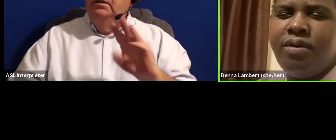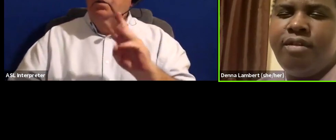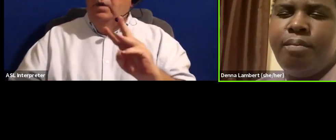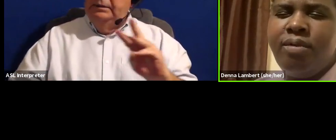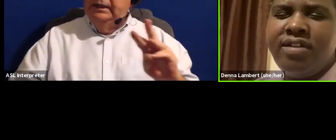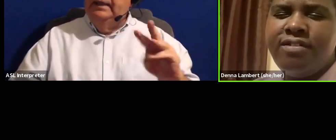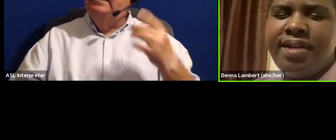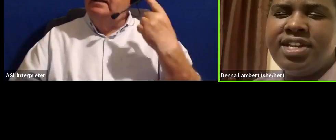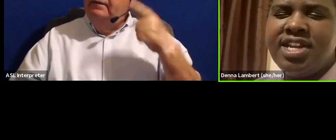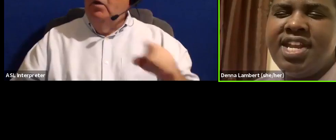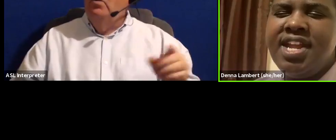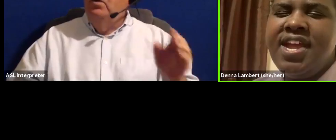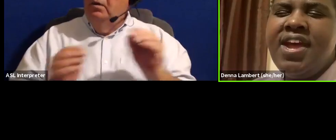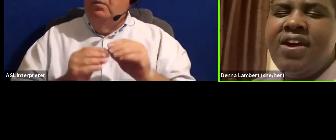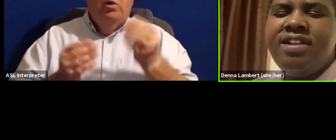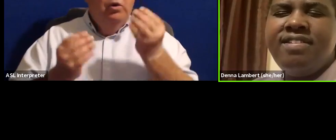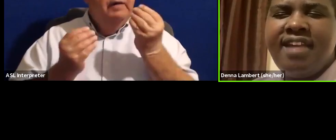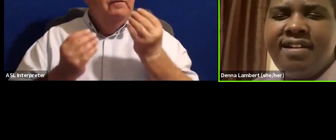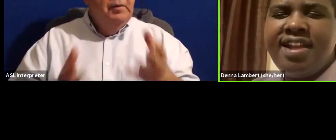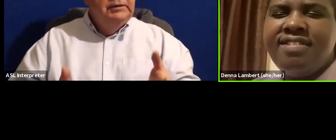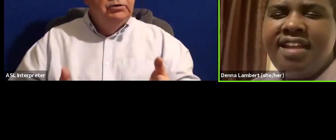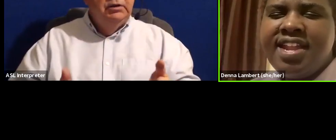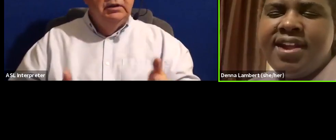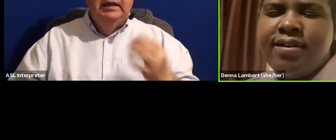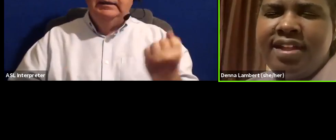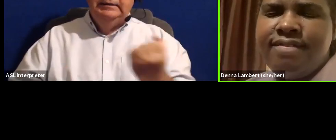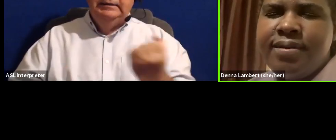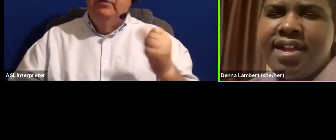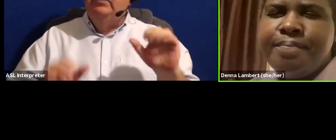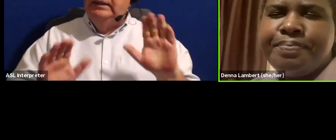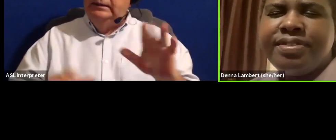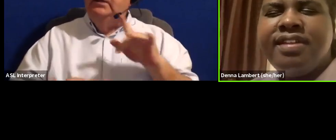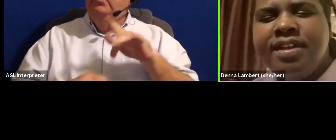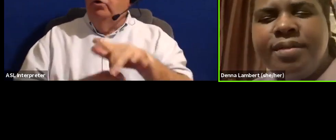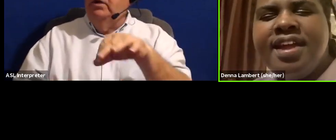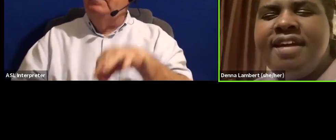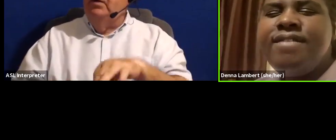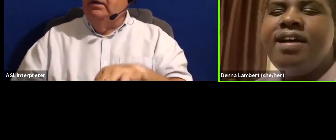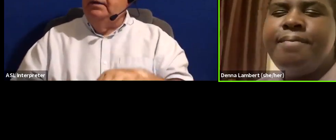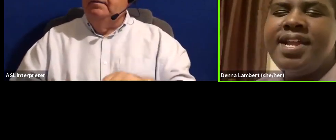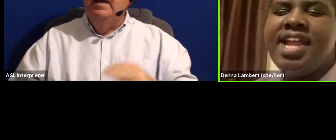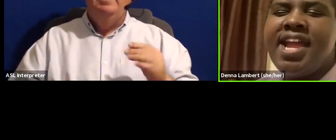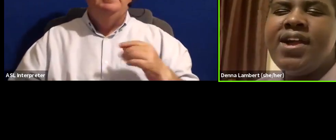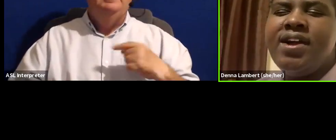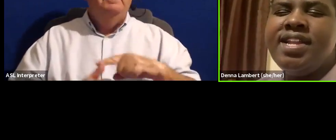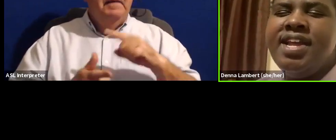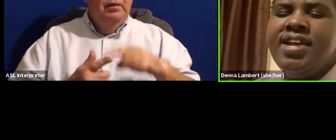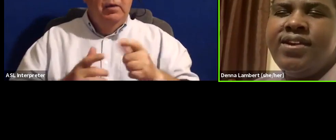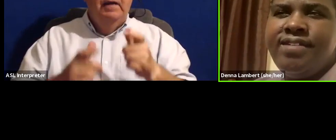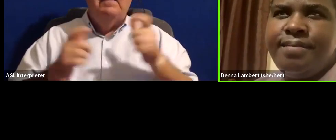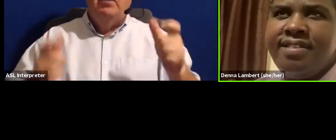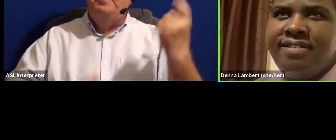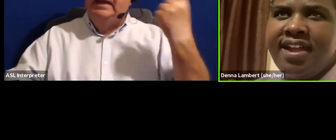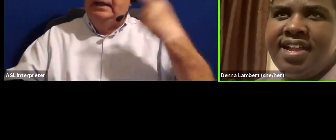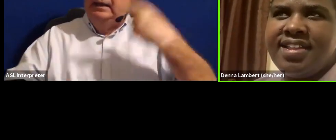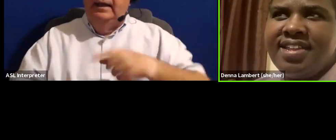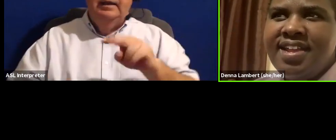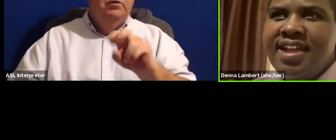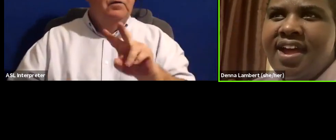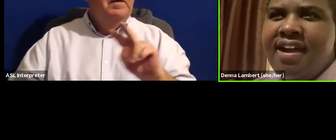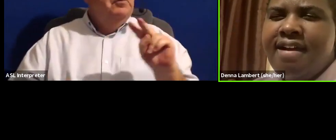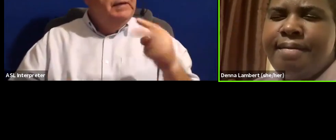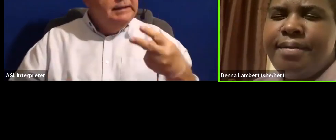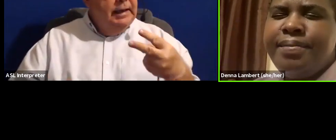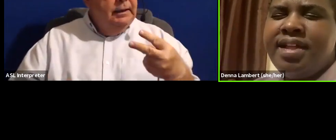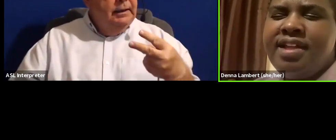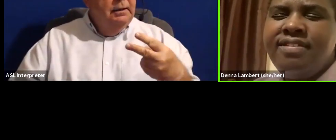for more information on Saturday and Sunday early voting. Then we have our big day on November the 2nd.